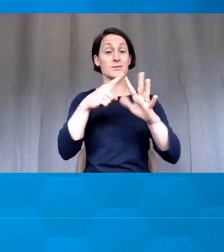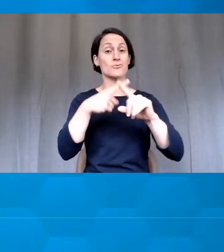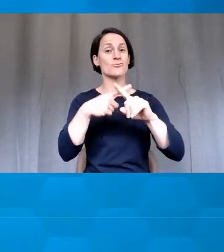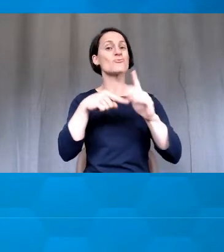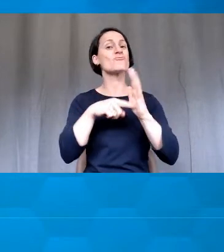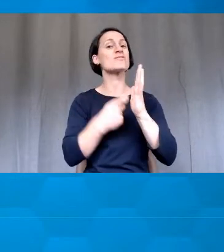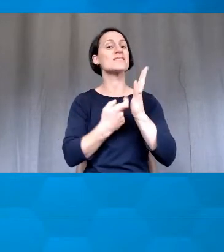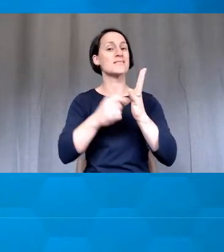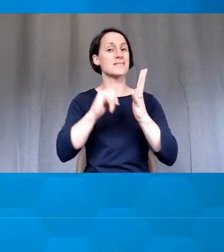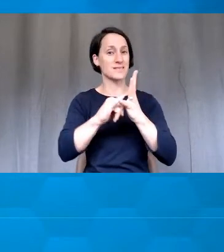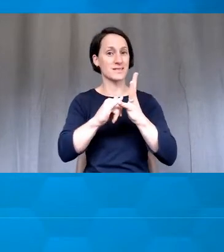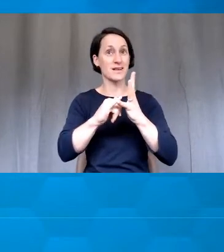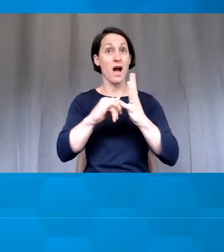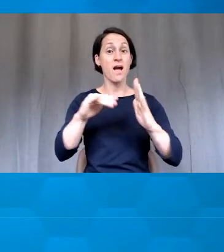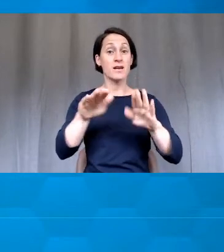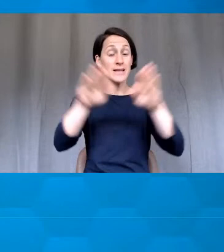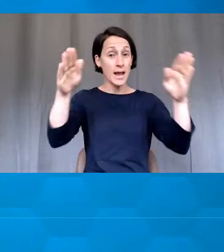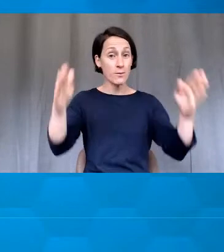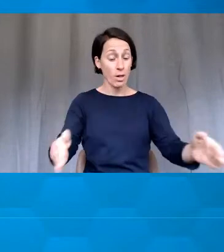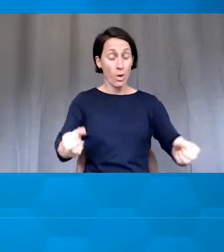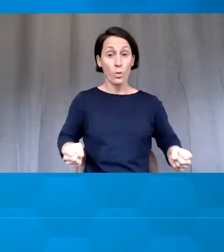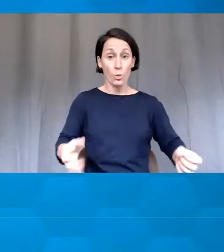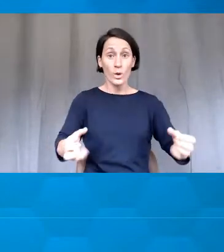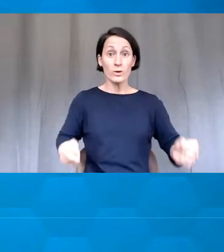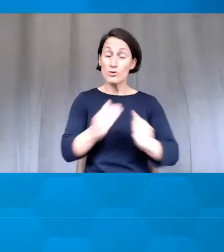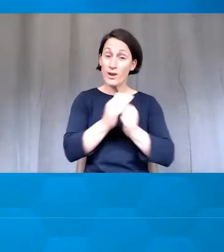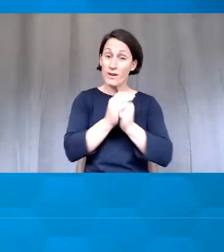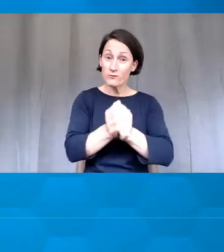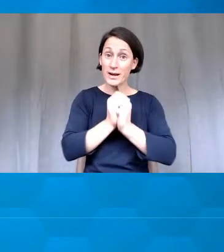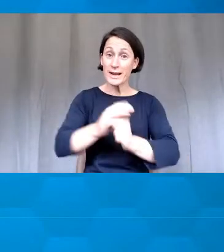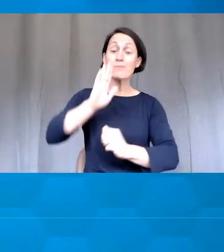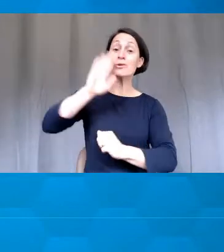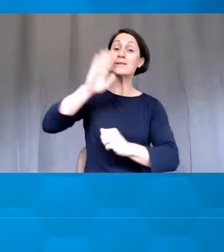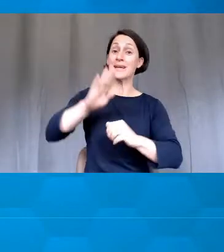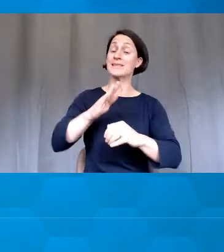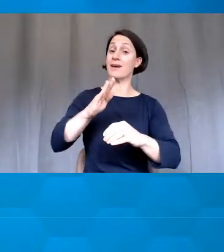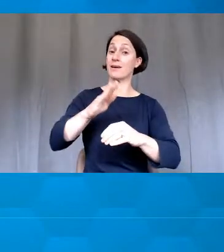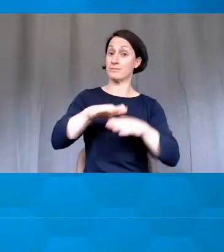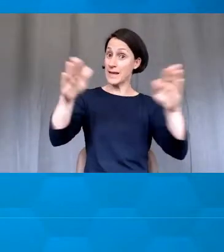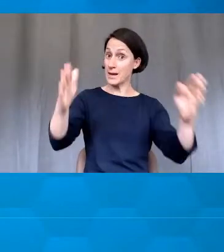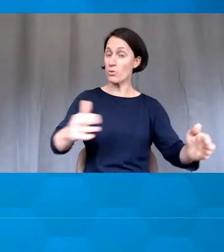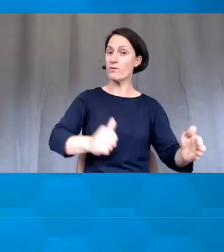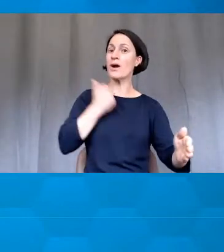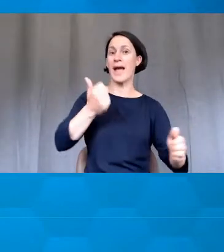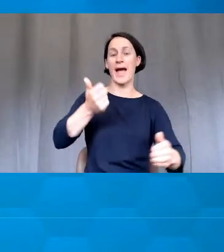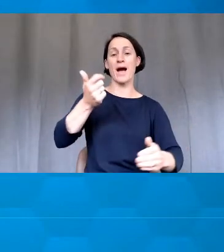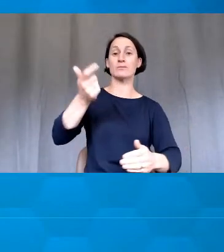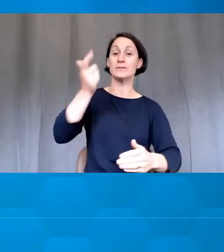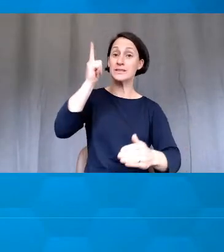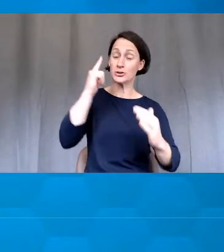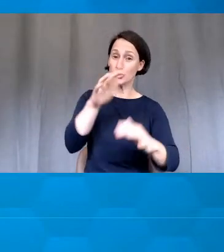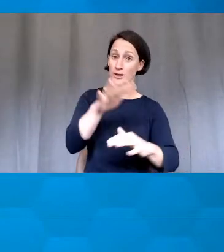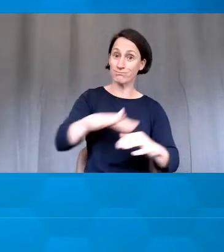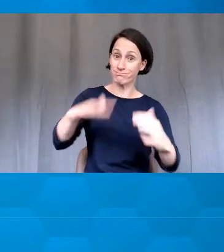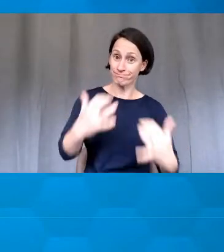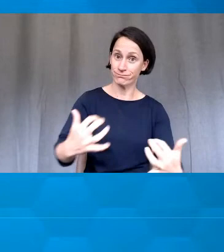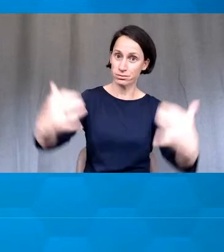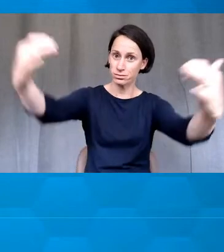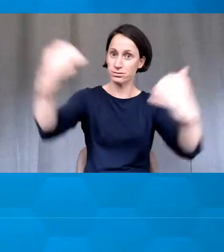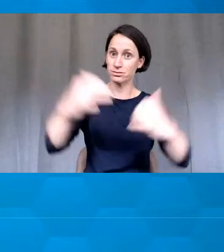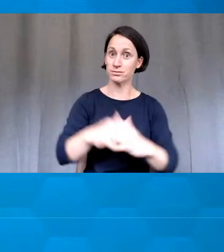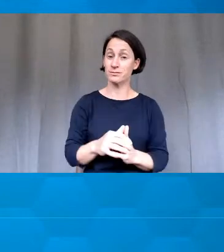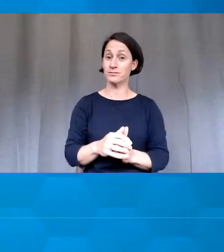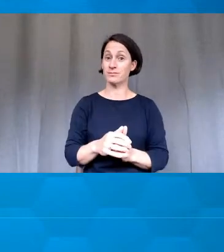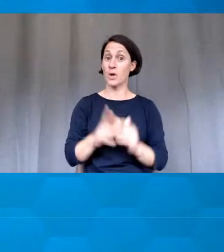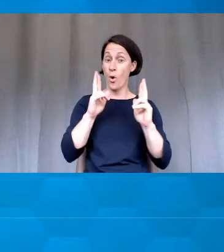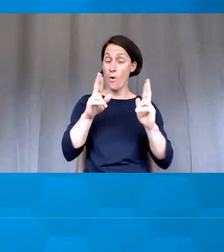wheelchair friendly presenter table for our teaching spaces. With any luck you should see these in our